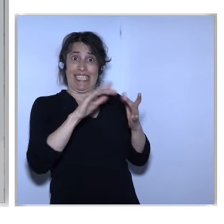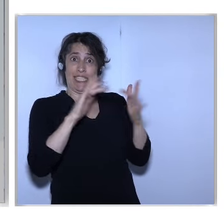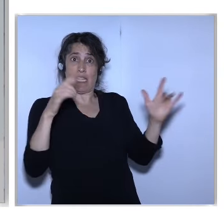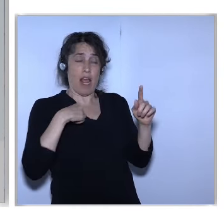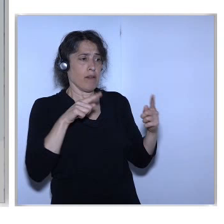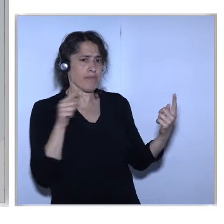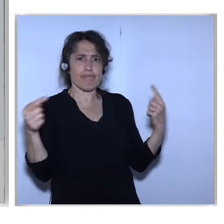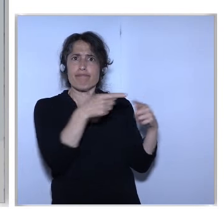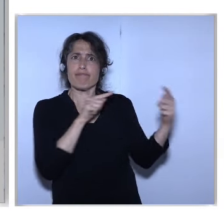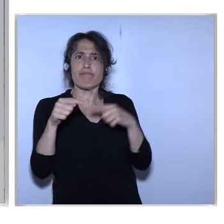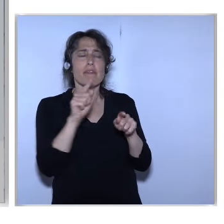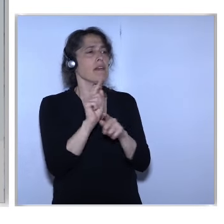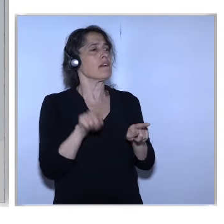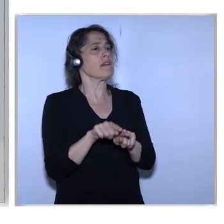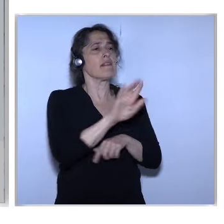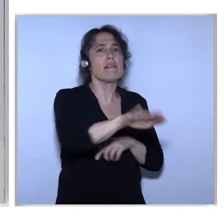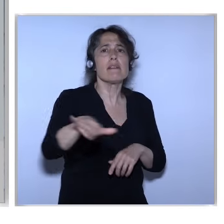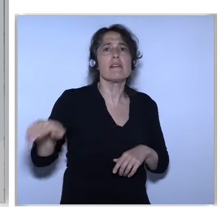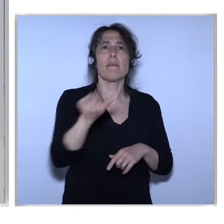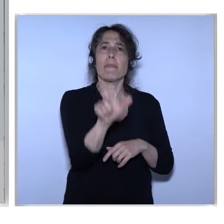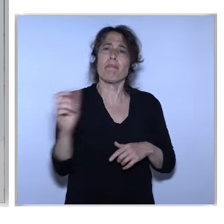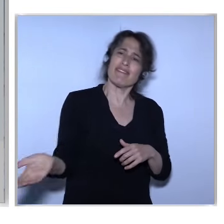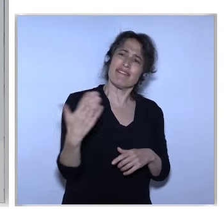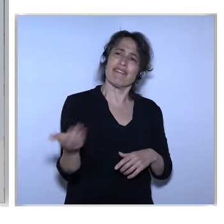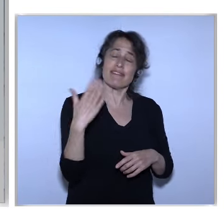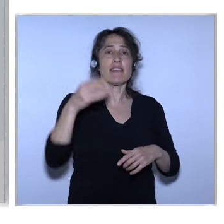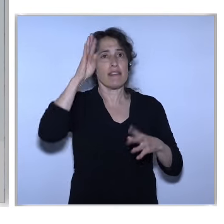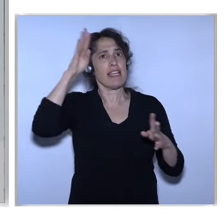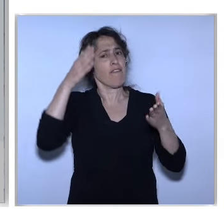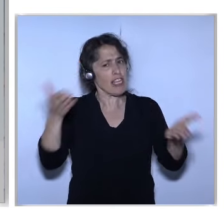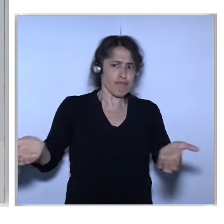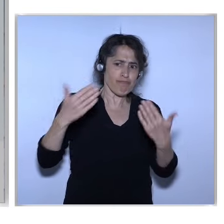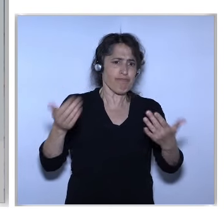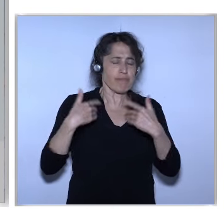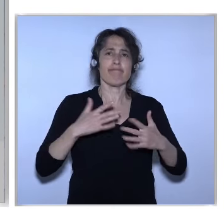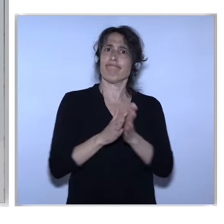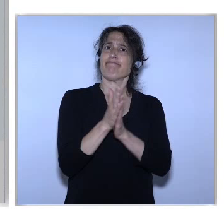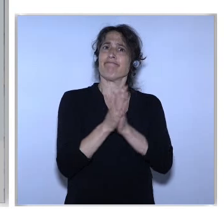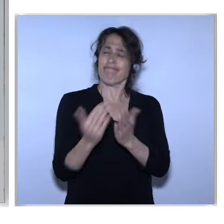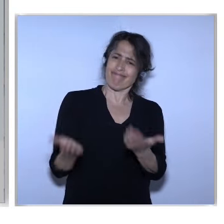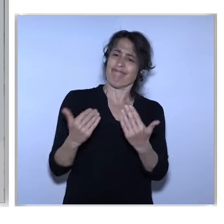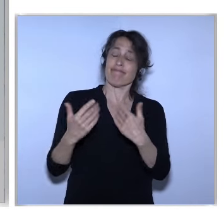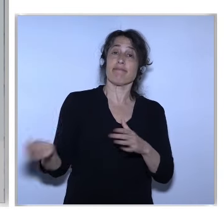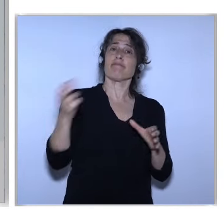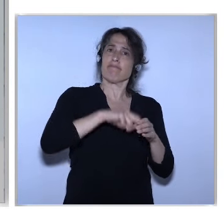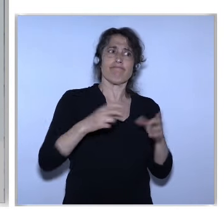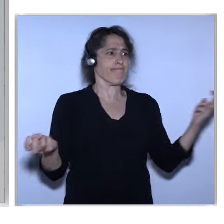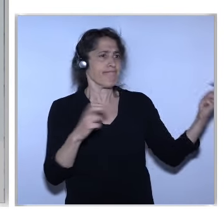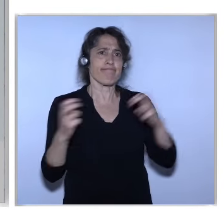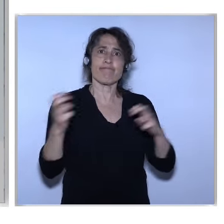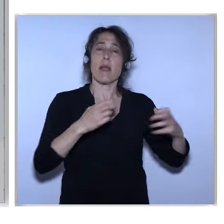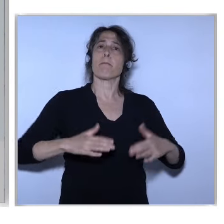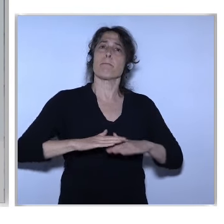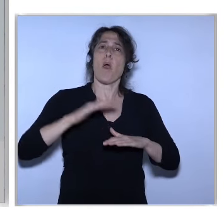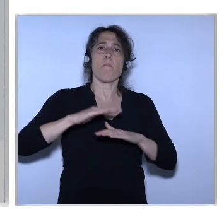active Participants Of innovative Projects How to Find New Forms For training Mobilizing